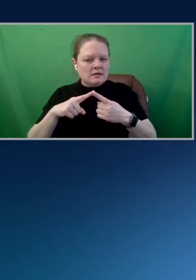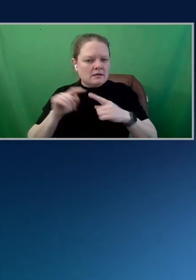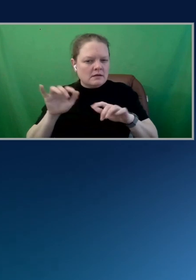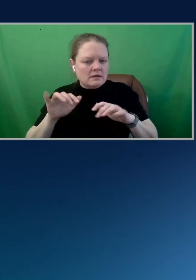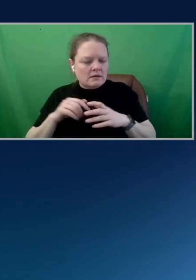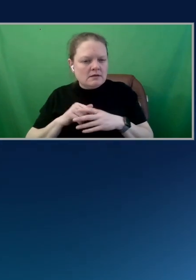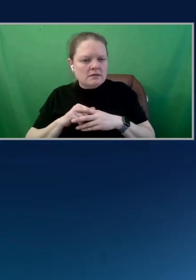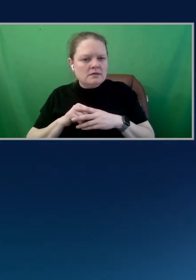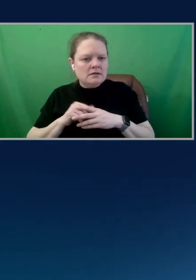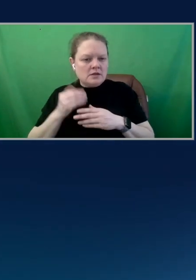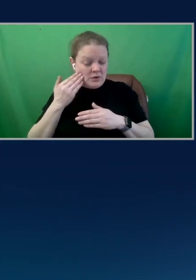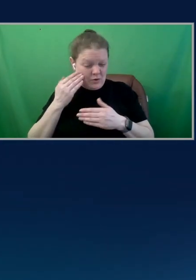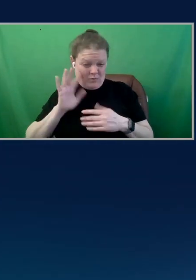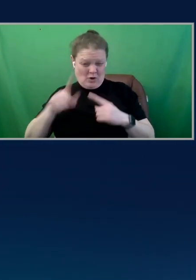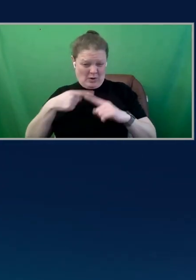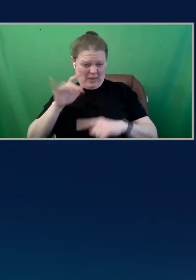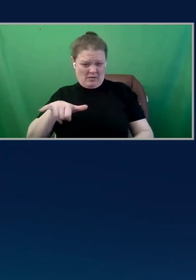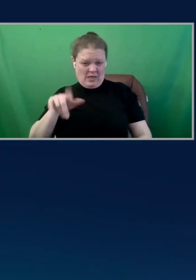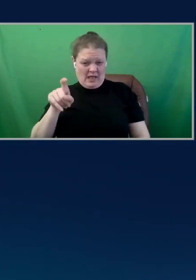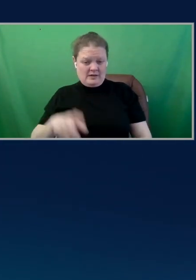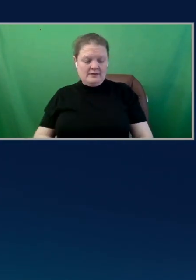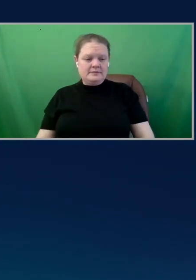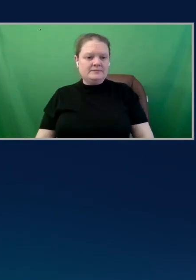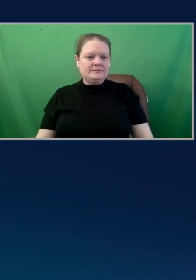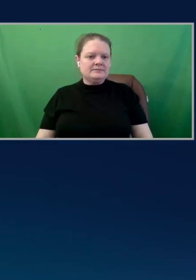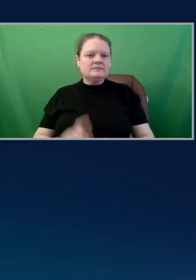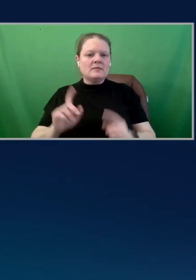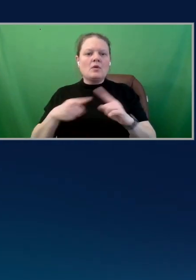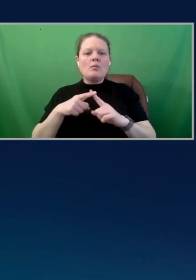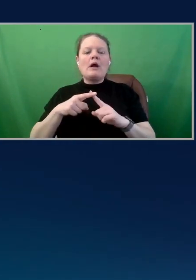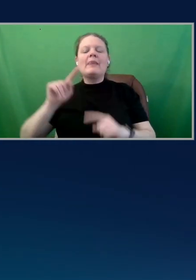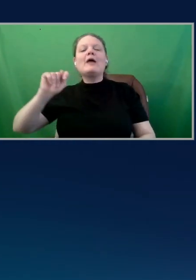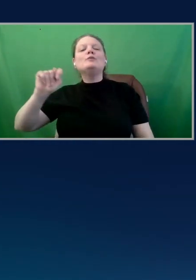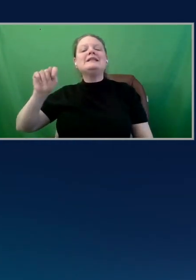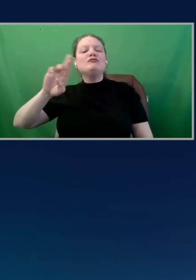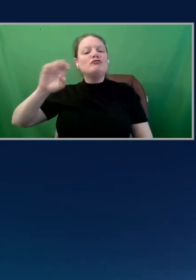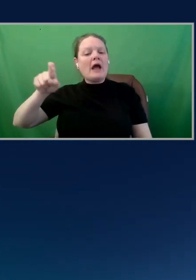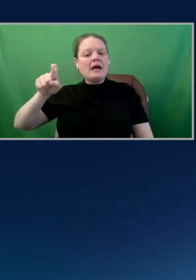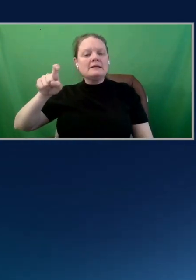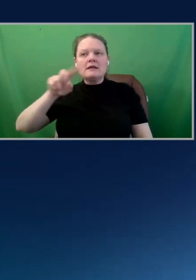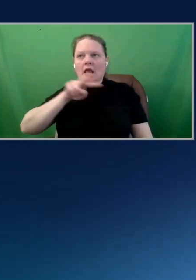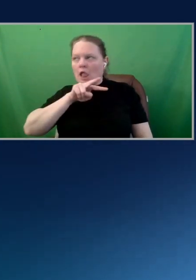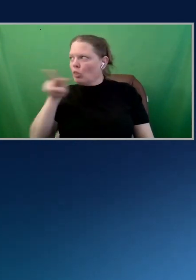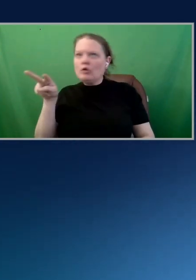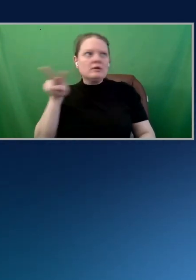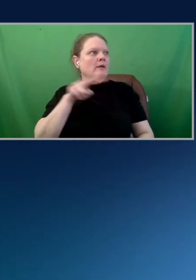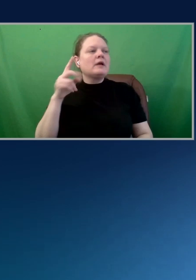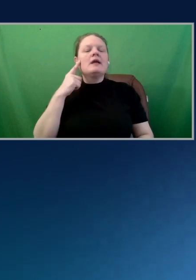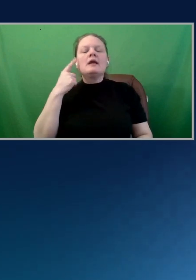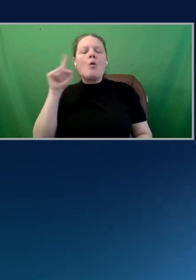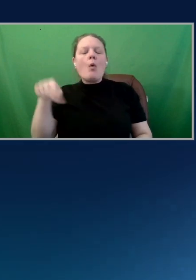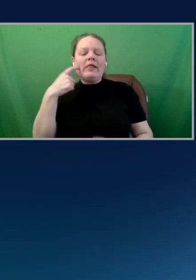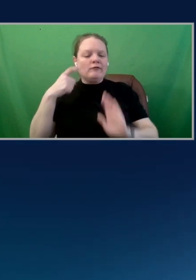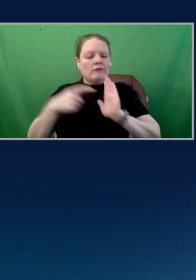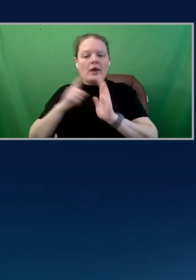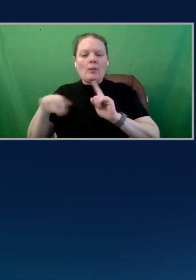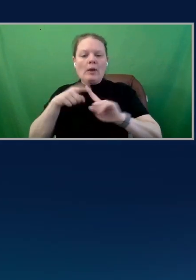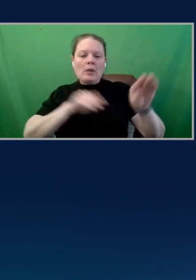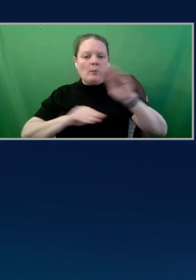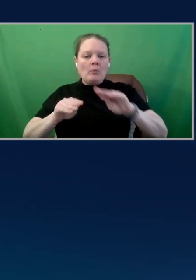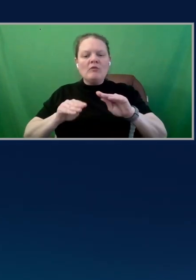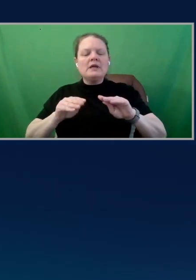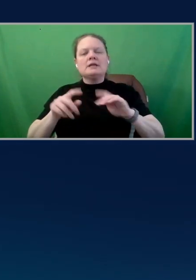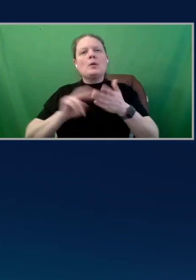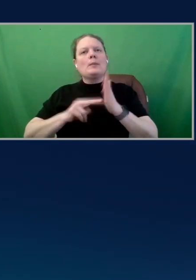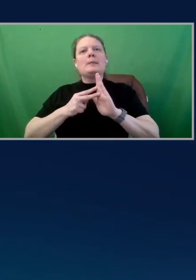you know what you're talking about, Sarah? What? Like when a T-Rex, you know, looks at something and only can tell when it's moving. We might get tunnel vision when it comes to